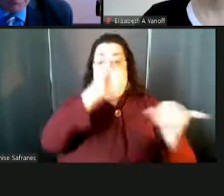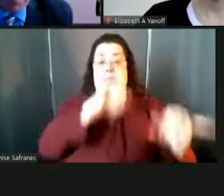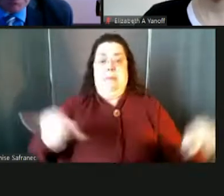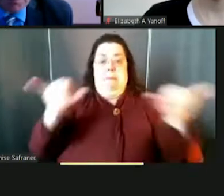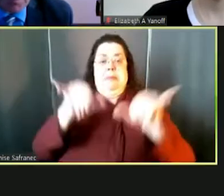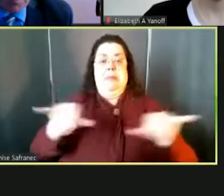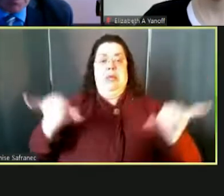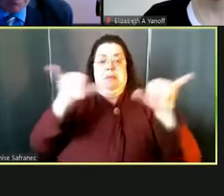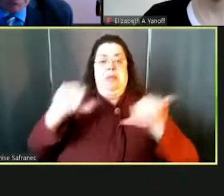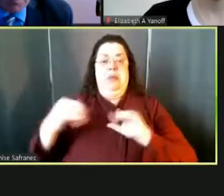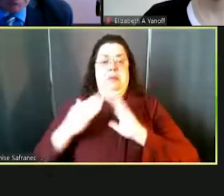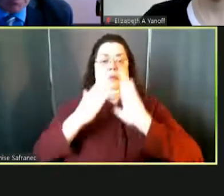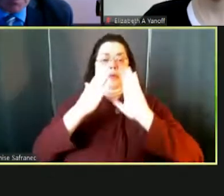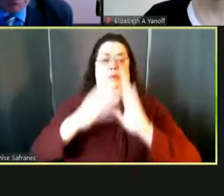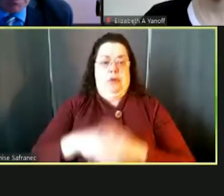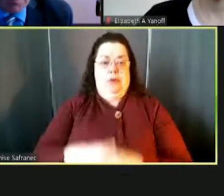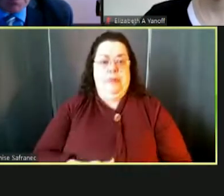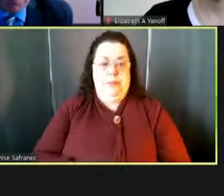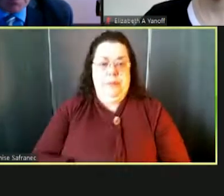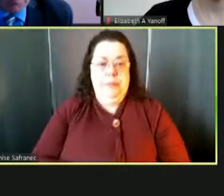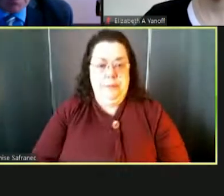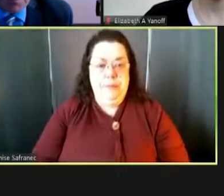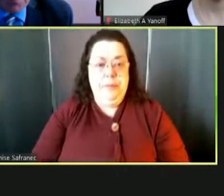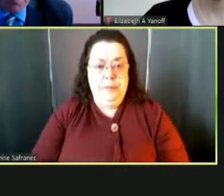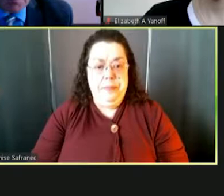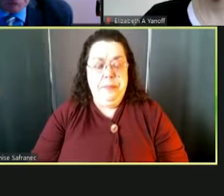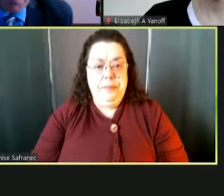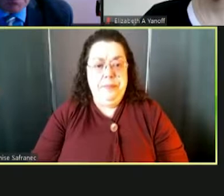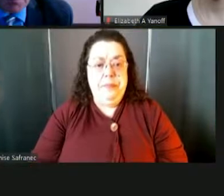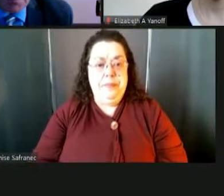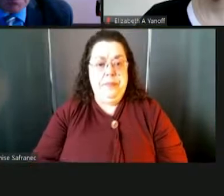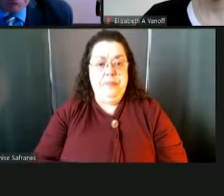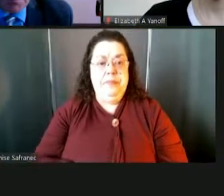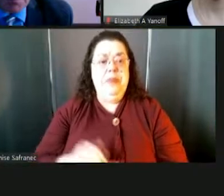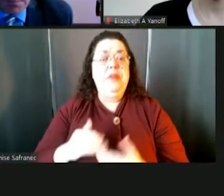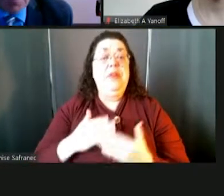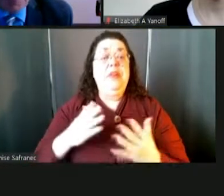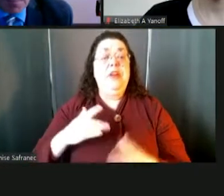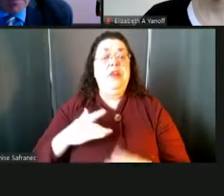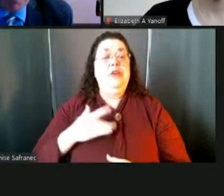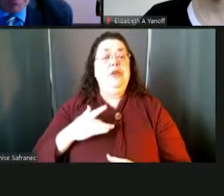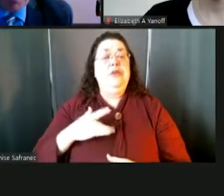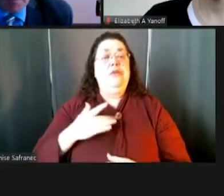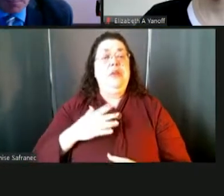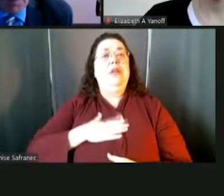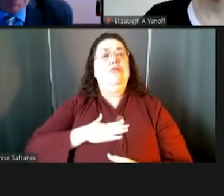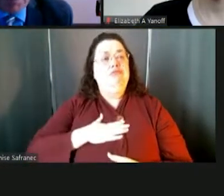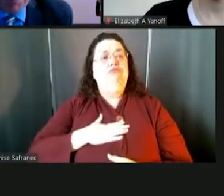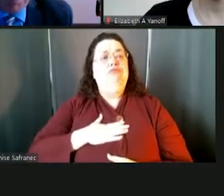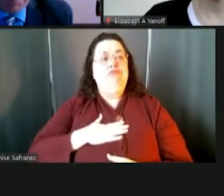it goes back to the things you've built up before the pandemic started.